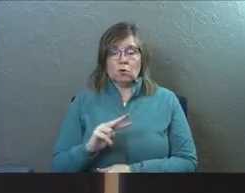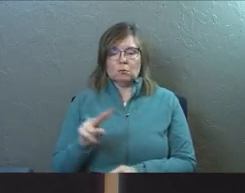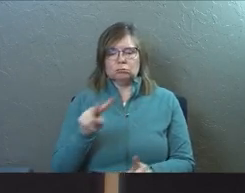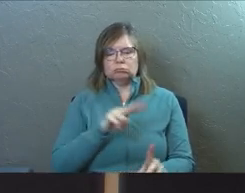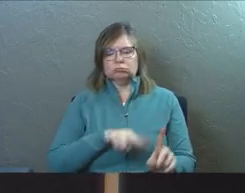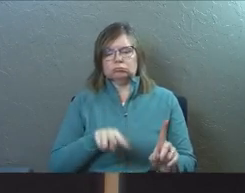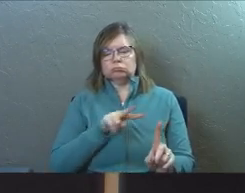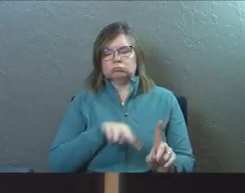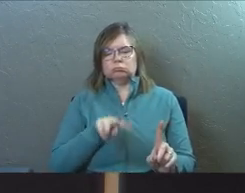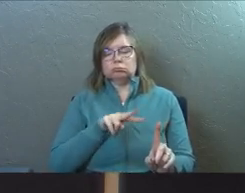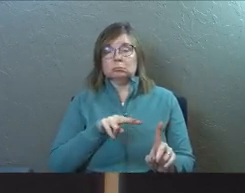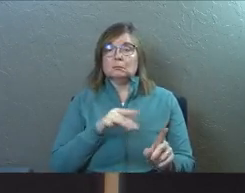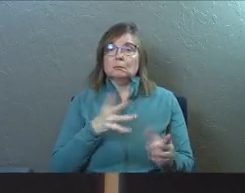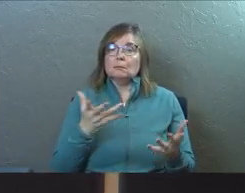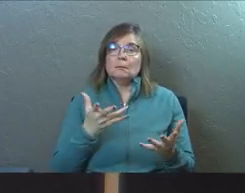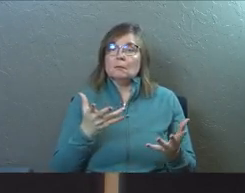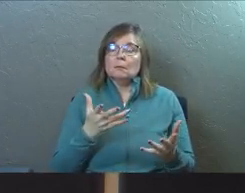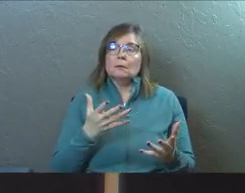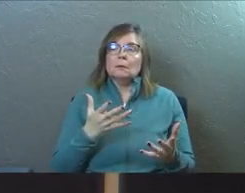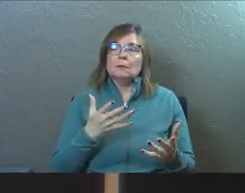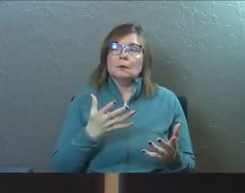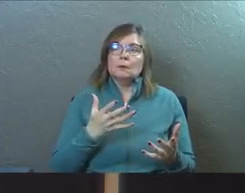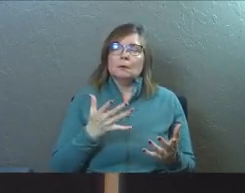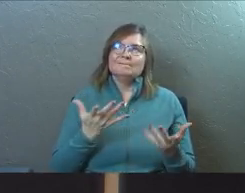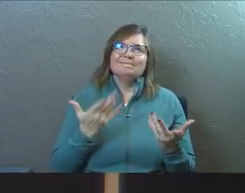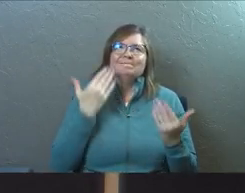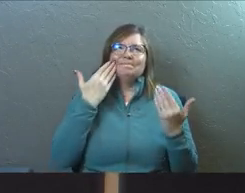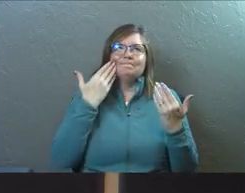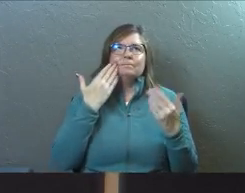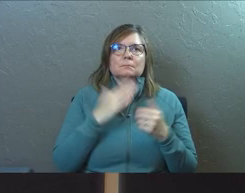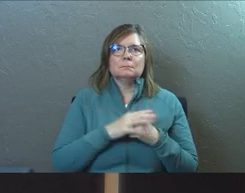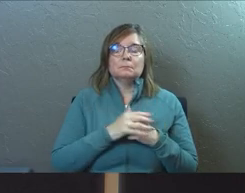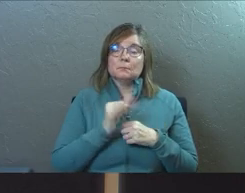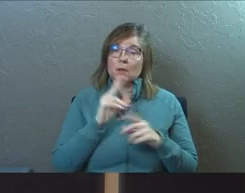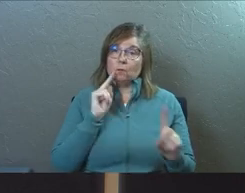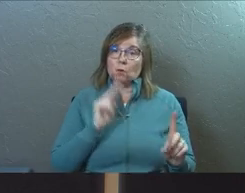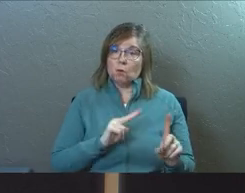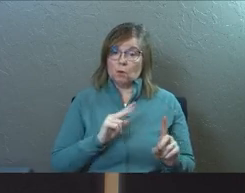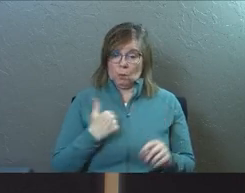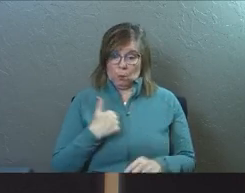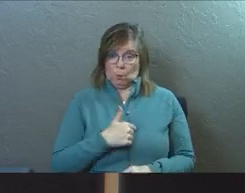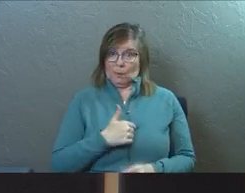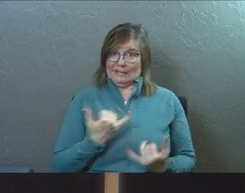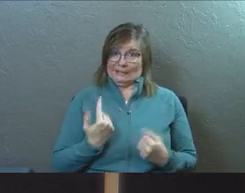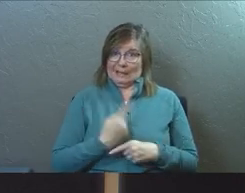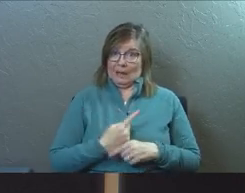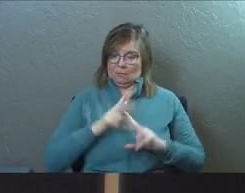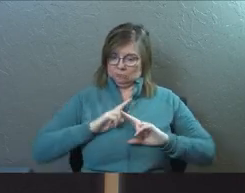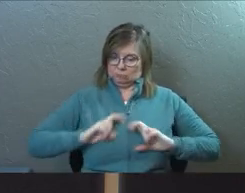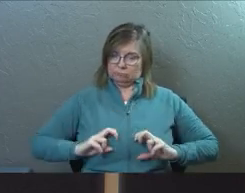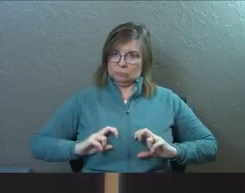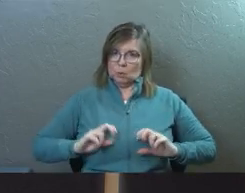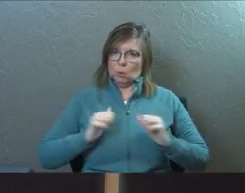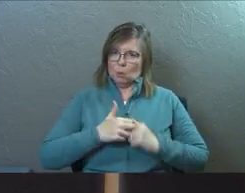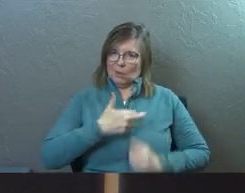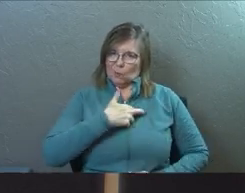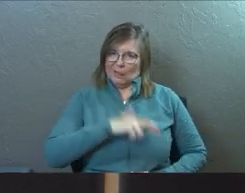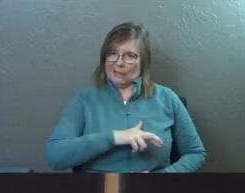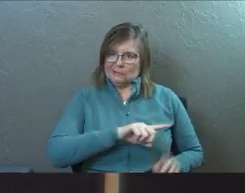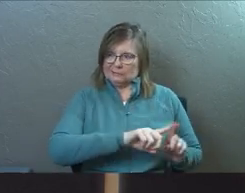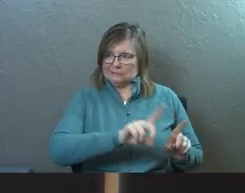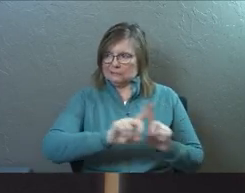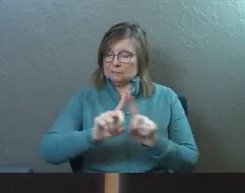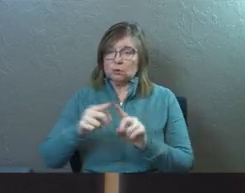objectively and honestly, is, I don't know. If you look at the way that we are today with religions,